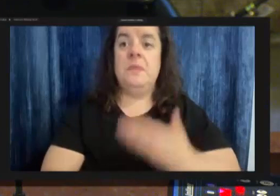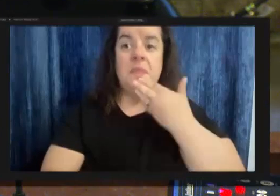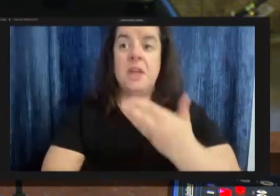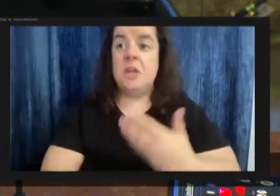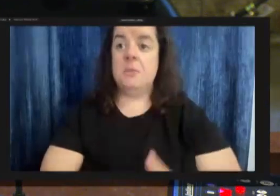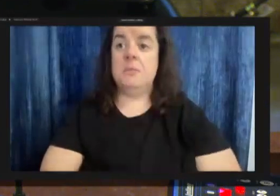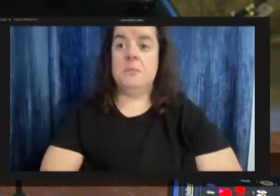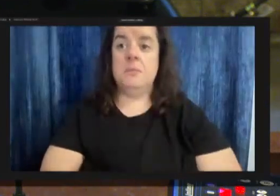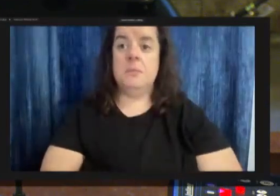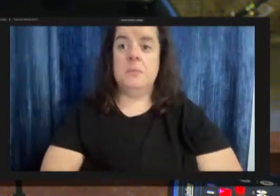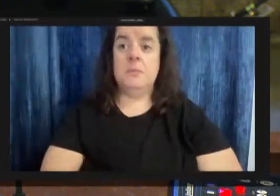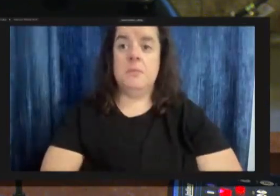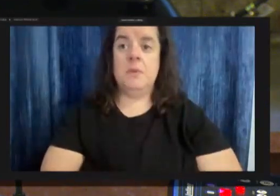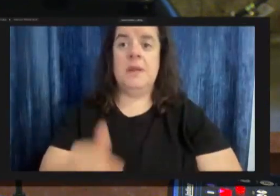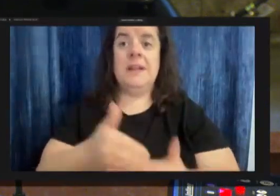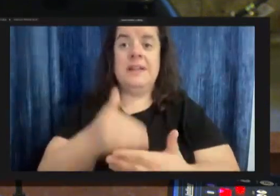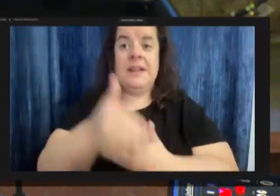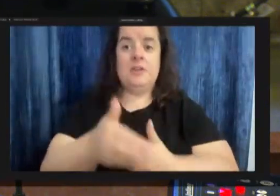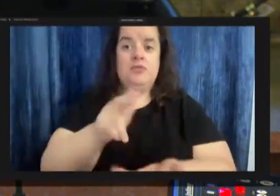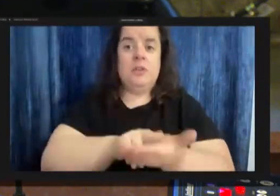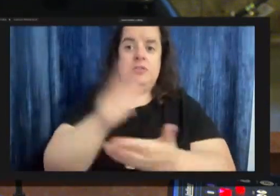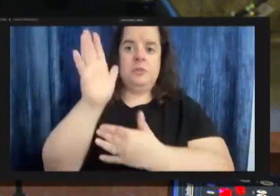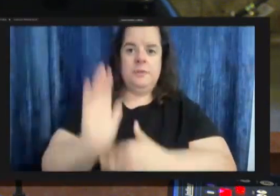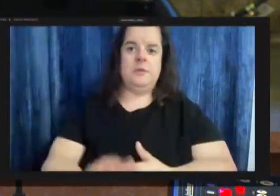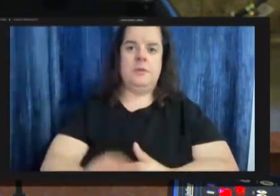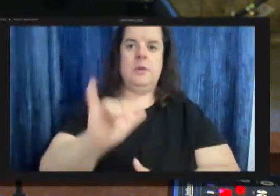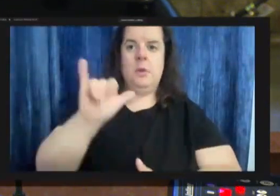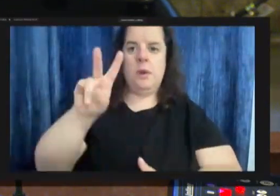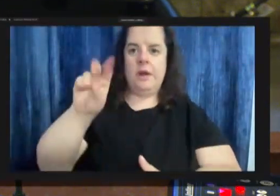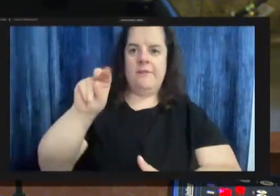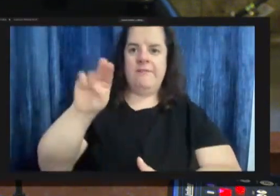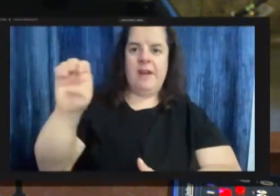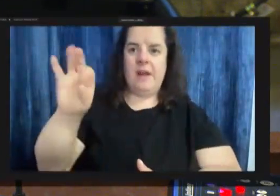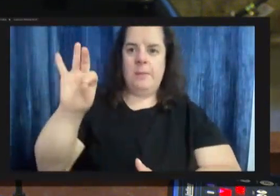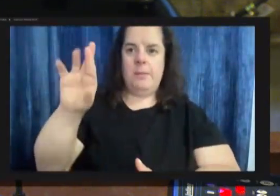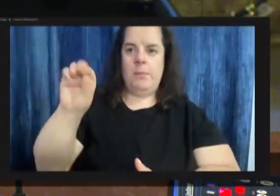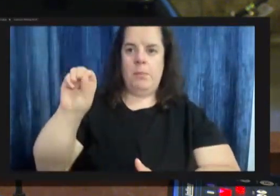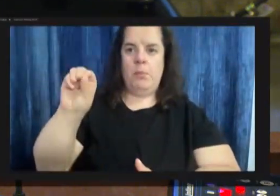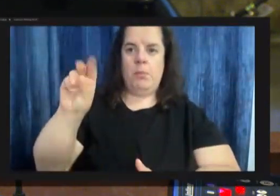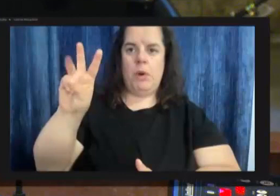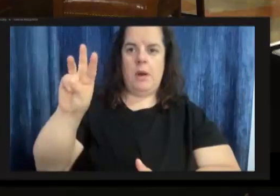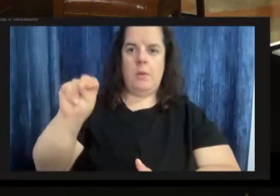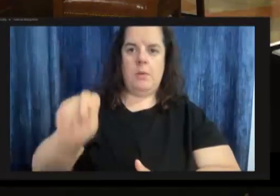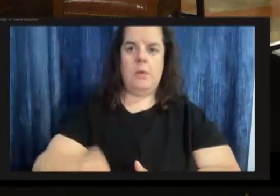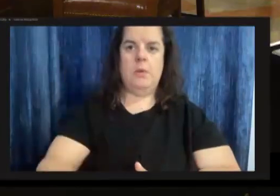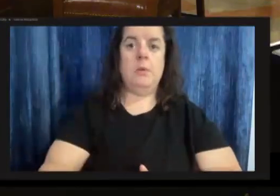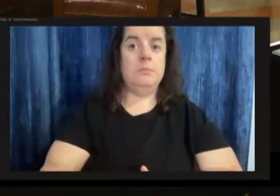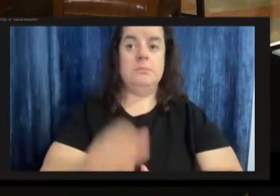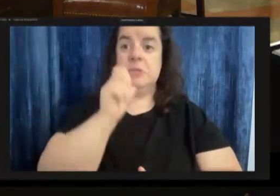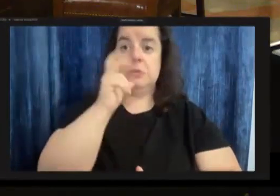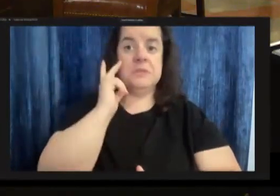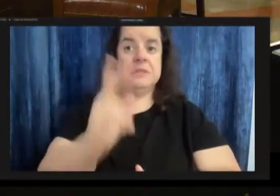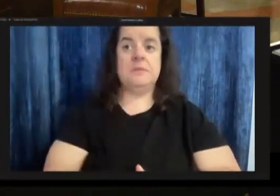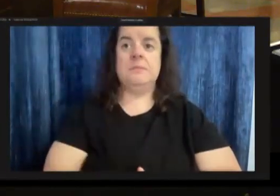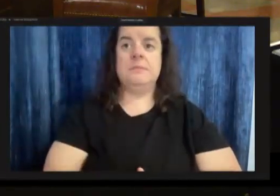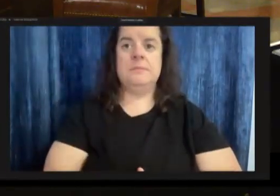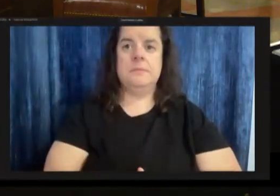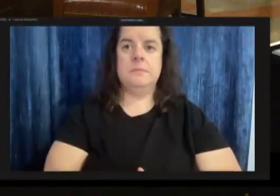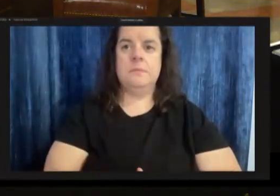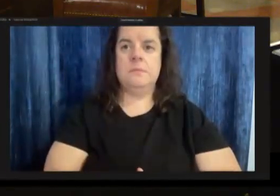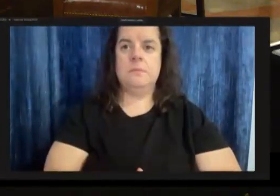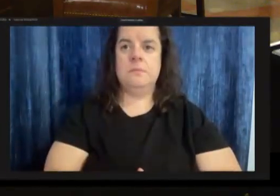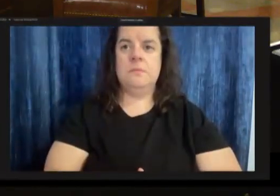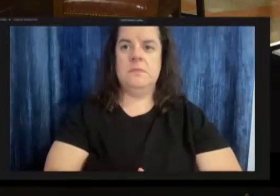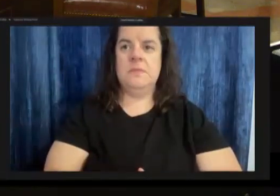our next registered speaker is yvonne brown i do not see miss brown with us today so i exhaust our